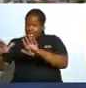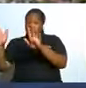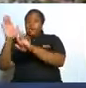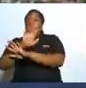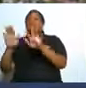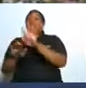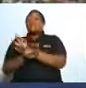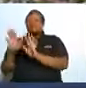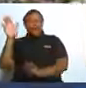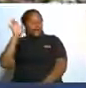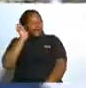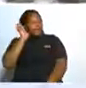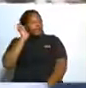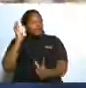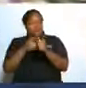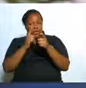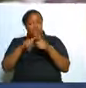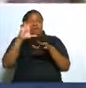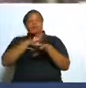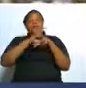listen to her you got her